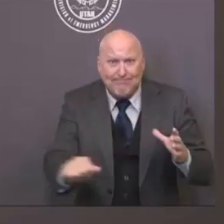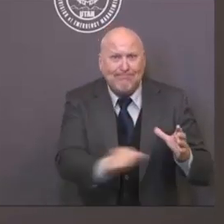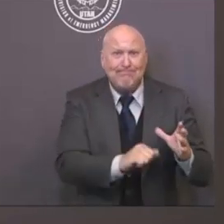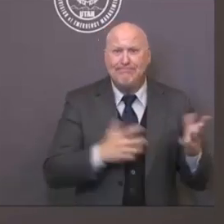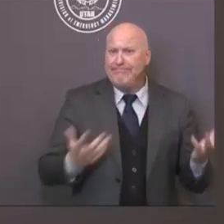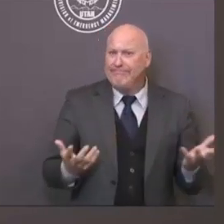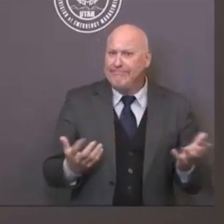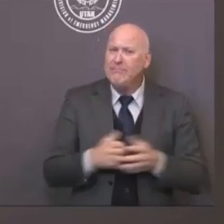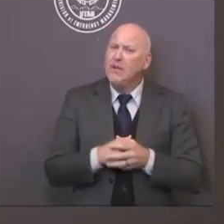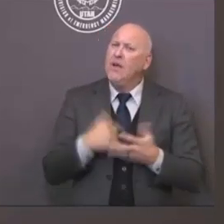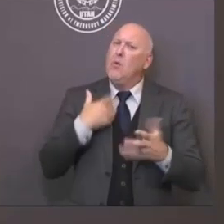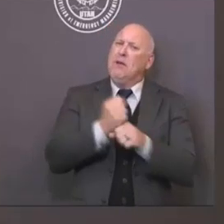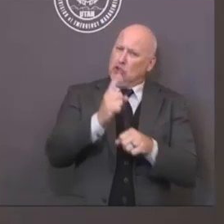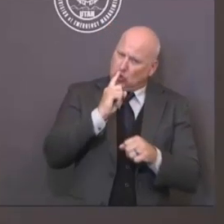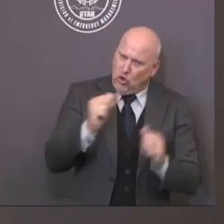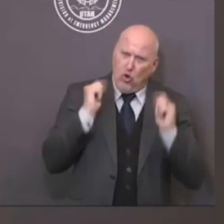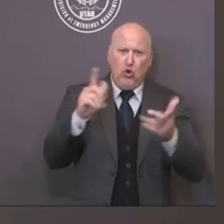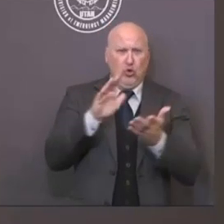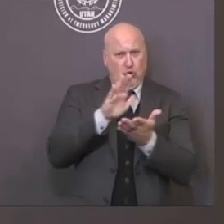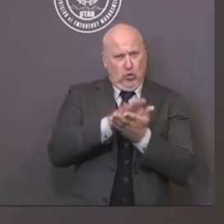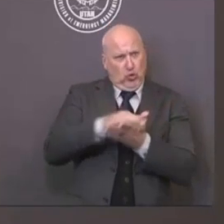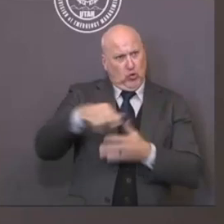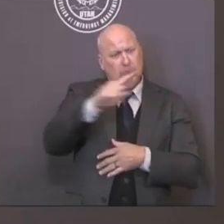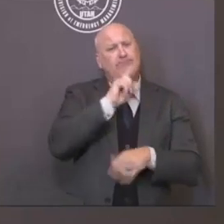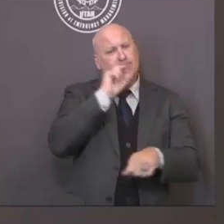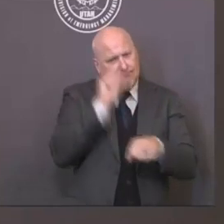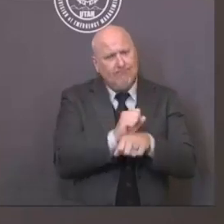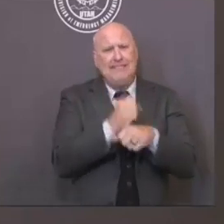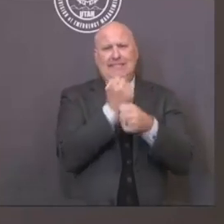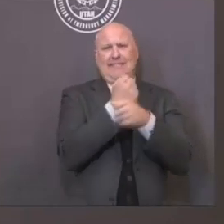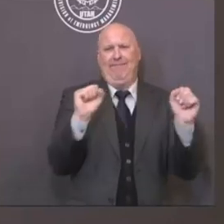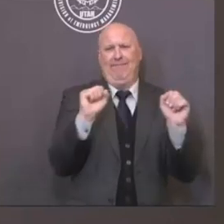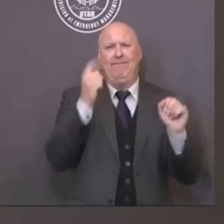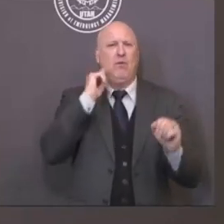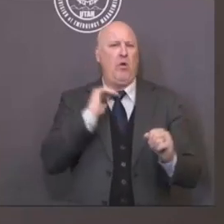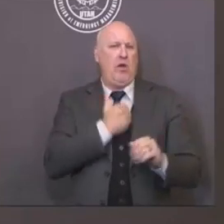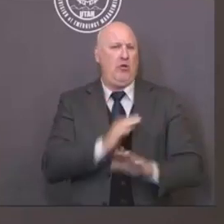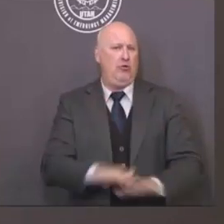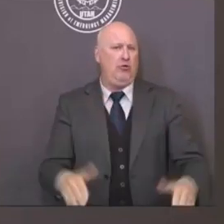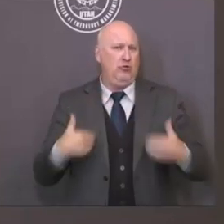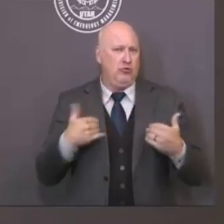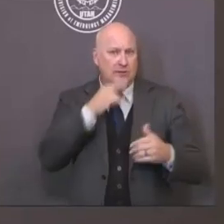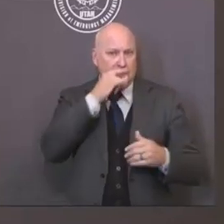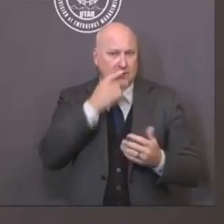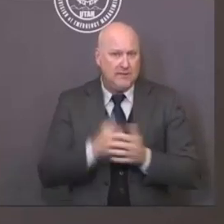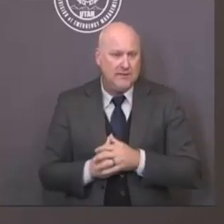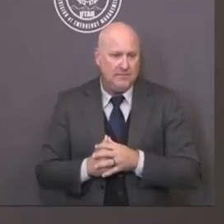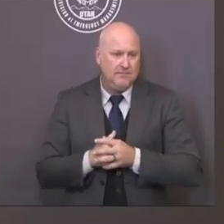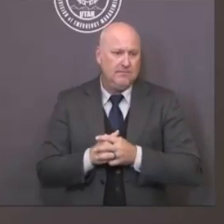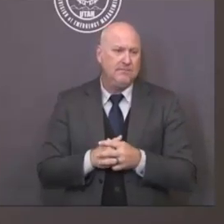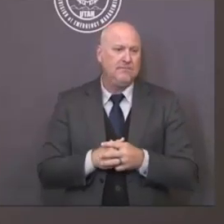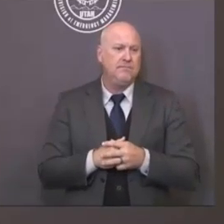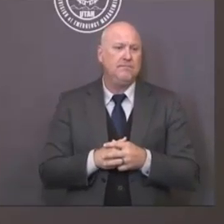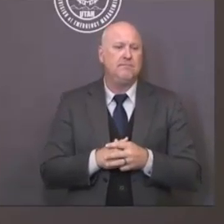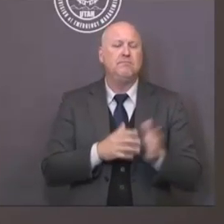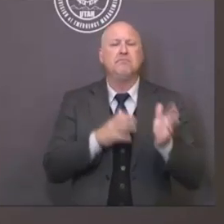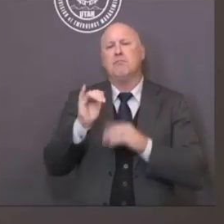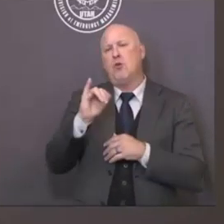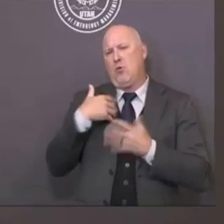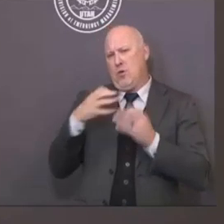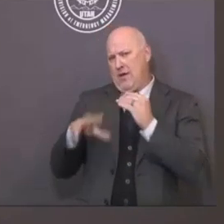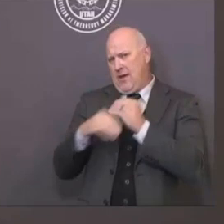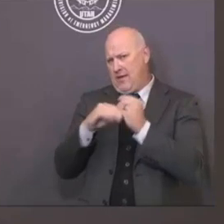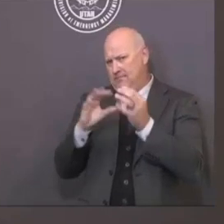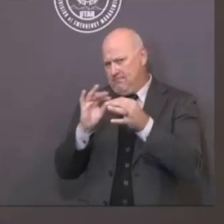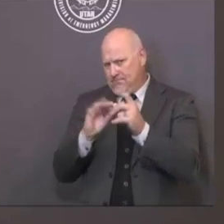announcement of today. Let me also continue on here and say to us as Utahns, we